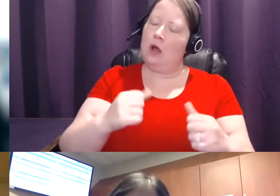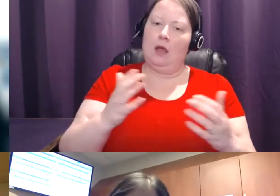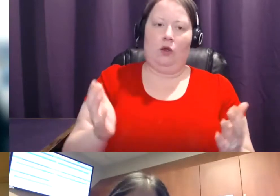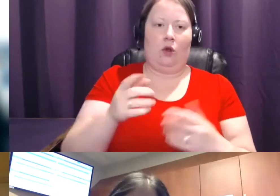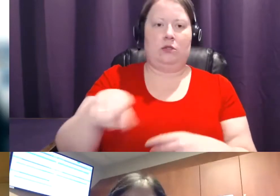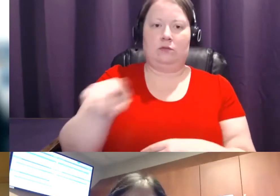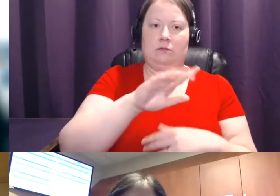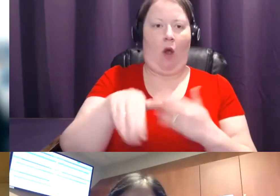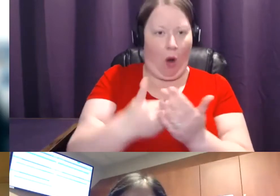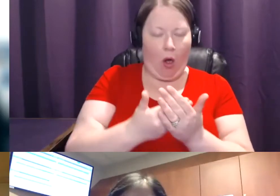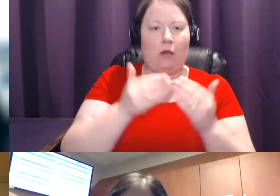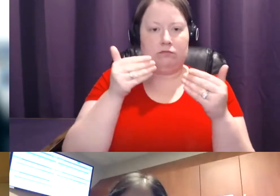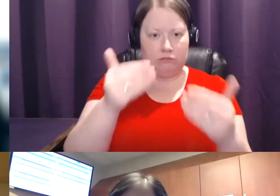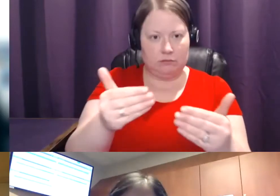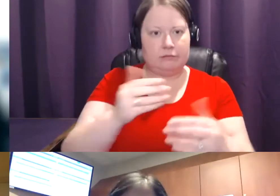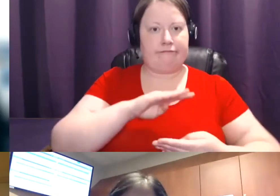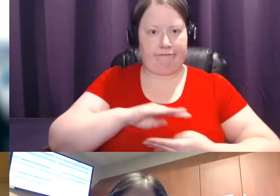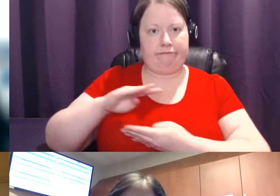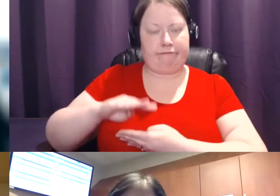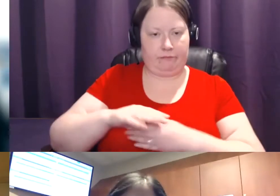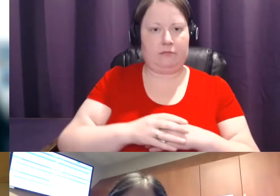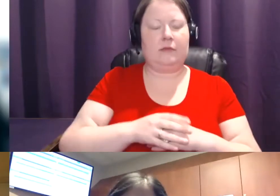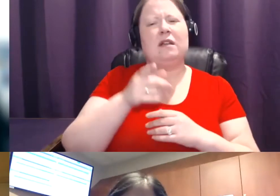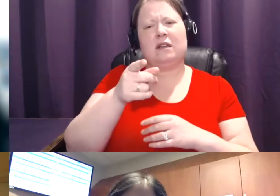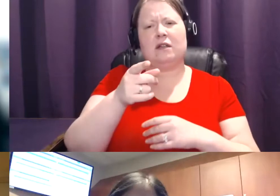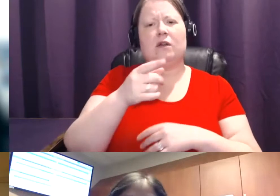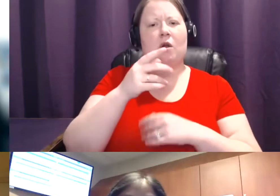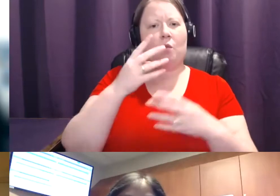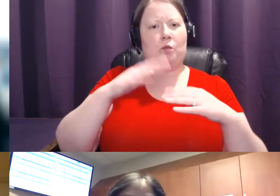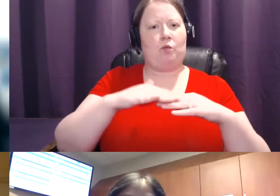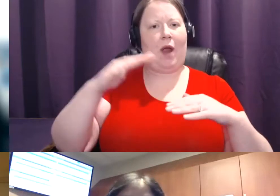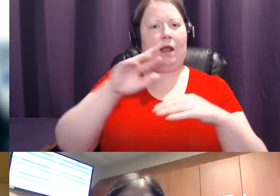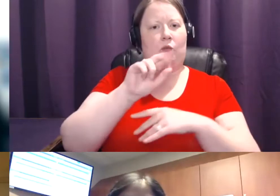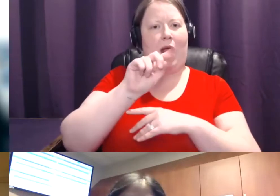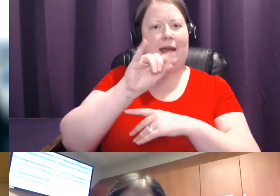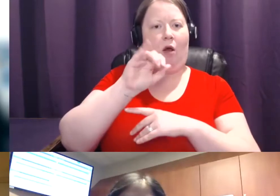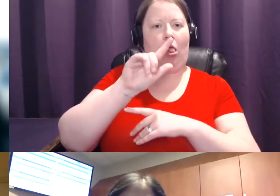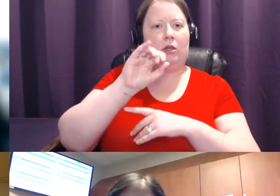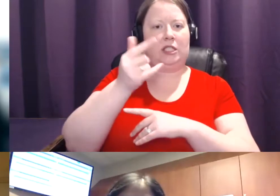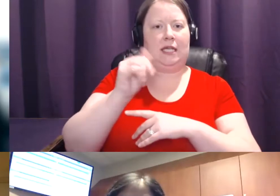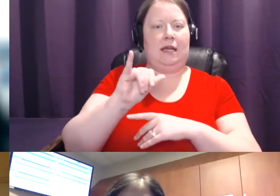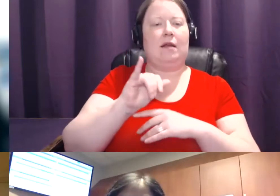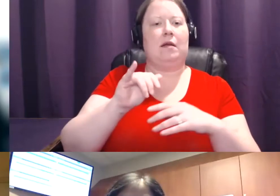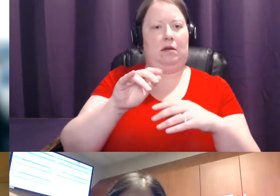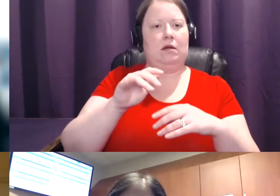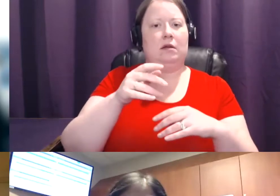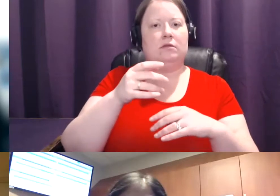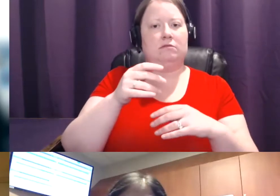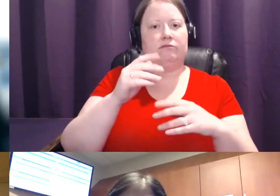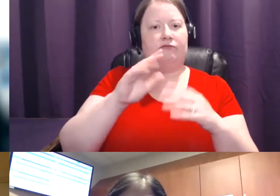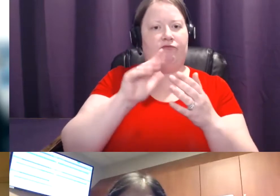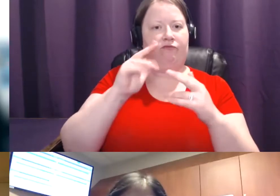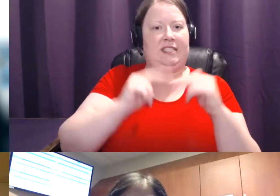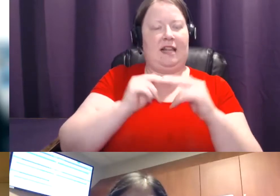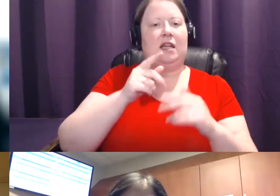safe. They are practicing social distancing. They're keeping everything sanitized. Missing your mammogram can really be the difference between